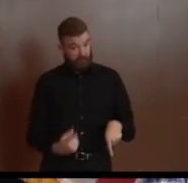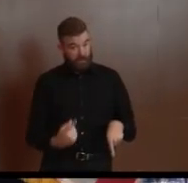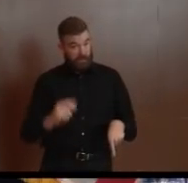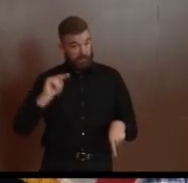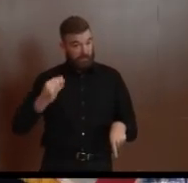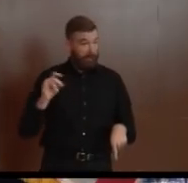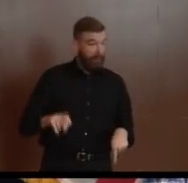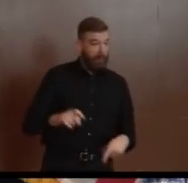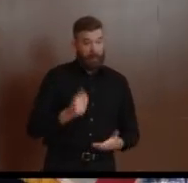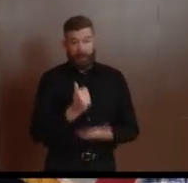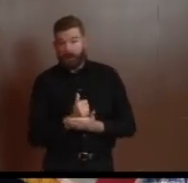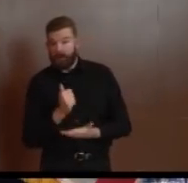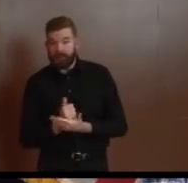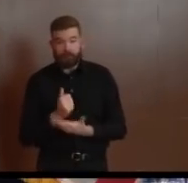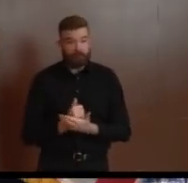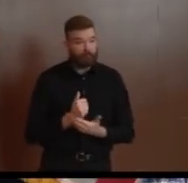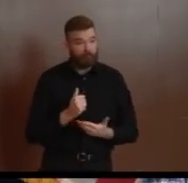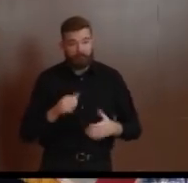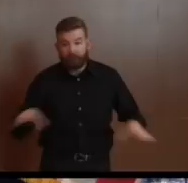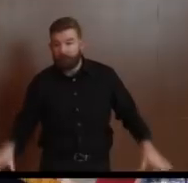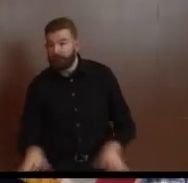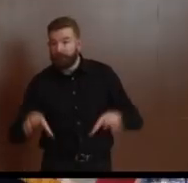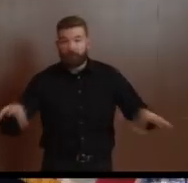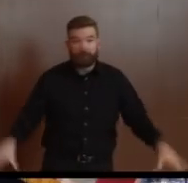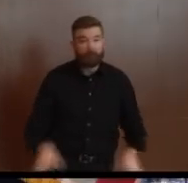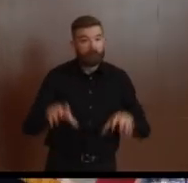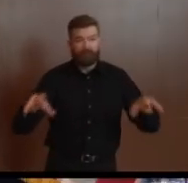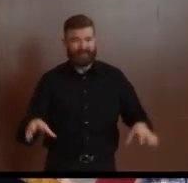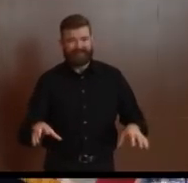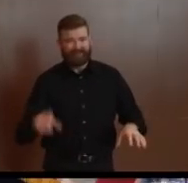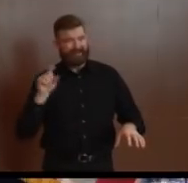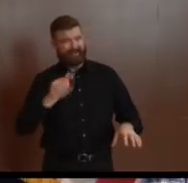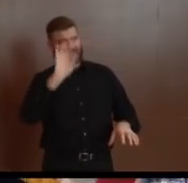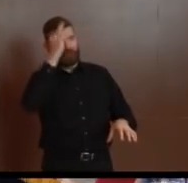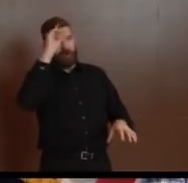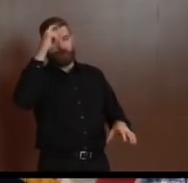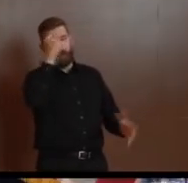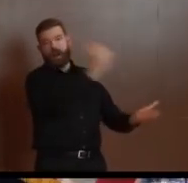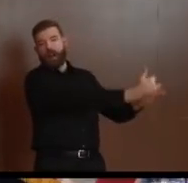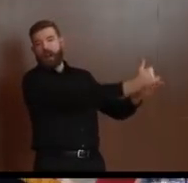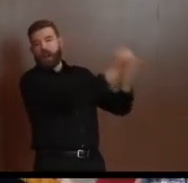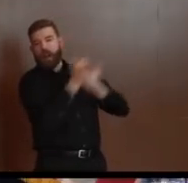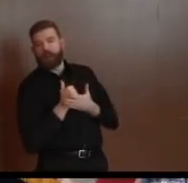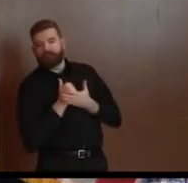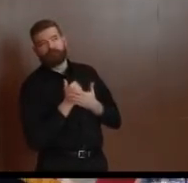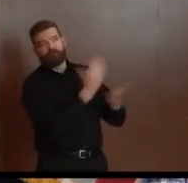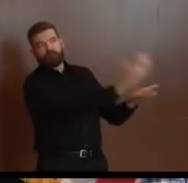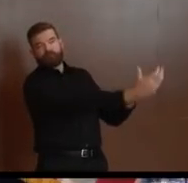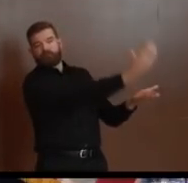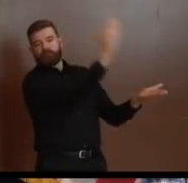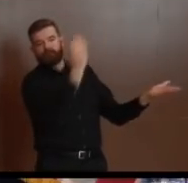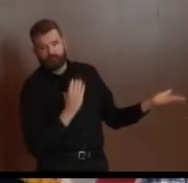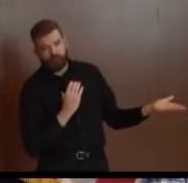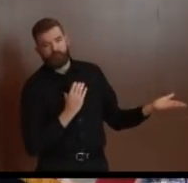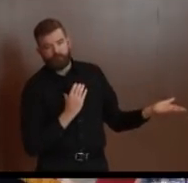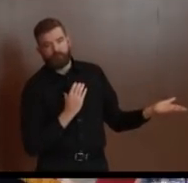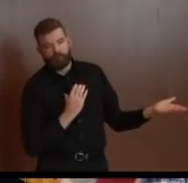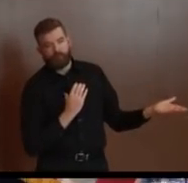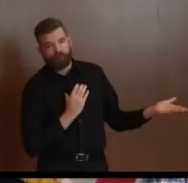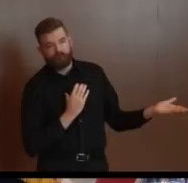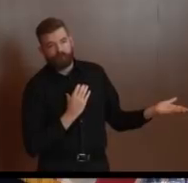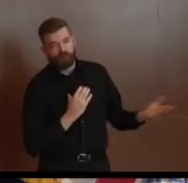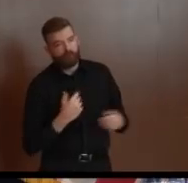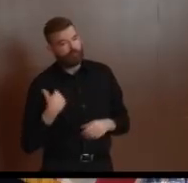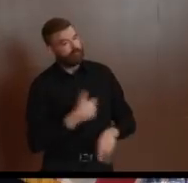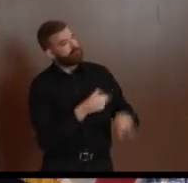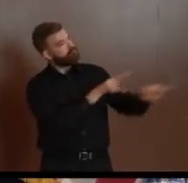allow us to continue to do that. And so, we are very anxious to see where the congressional road takes